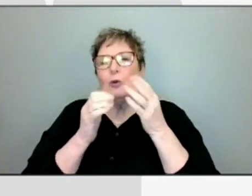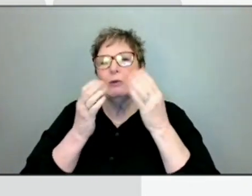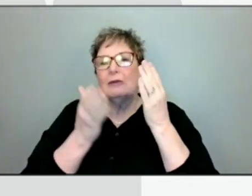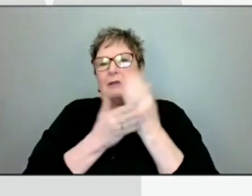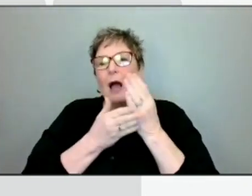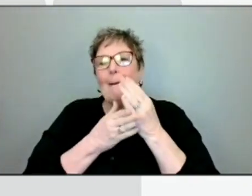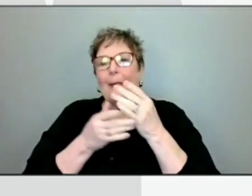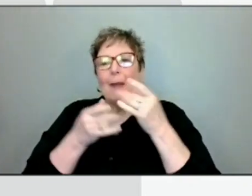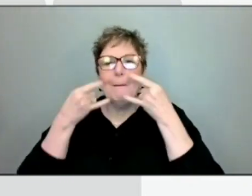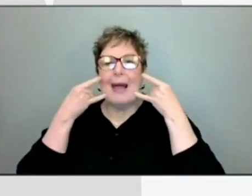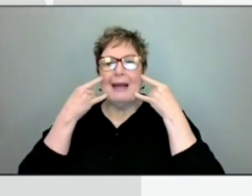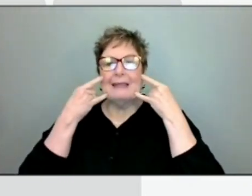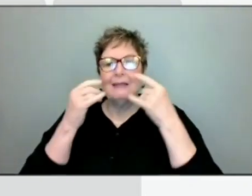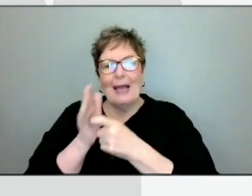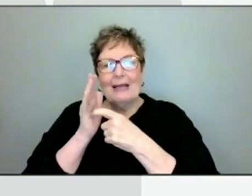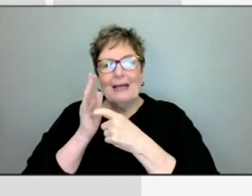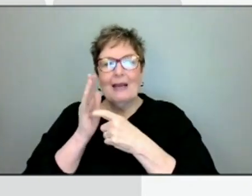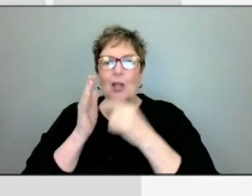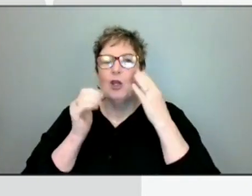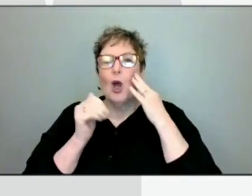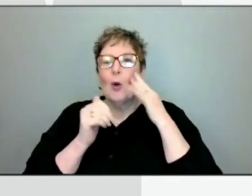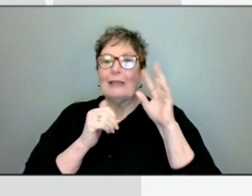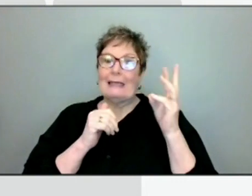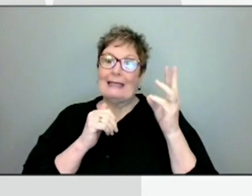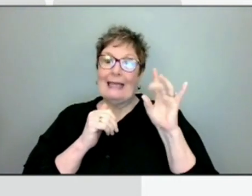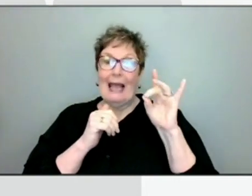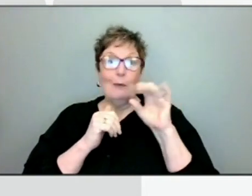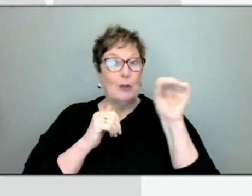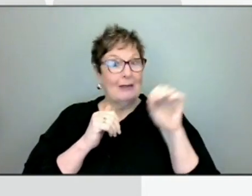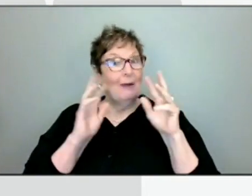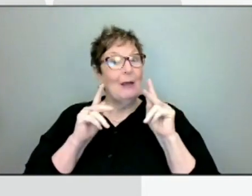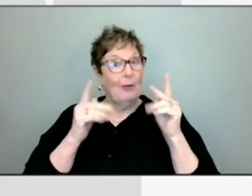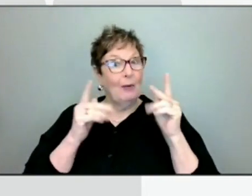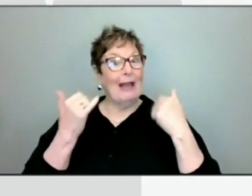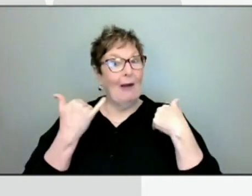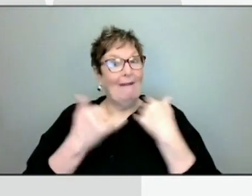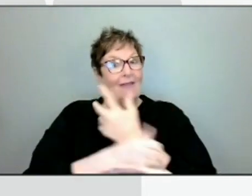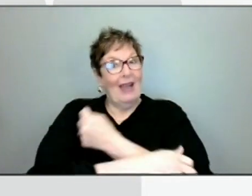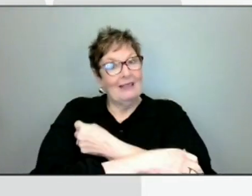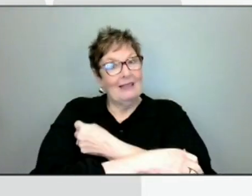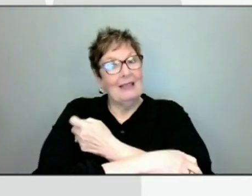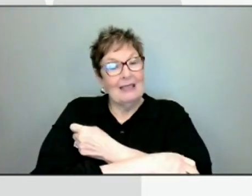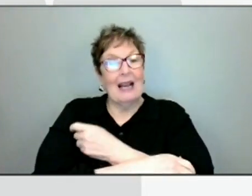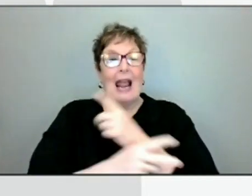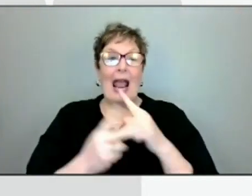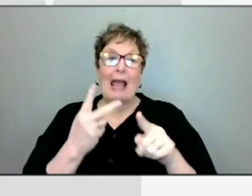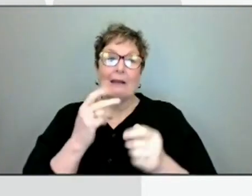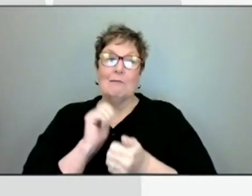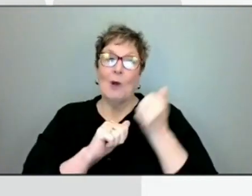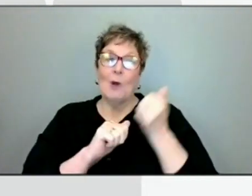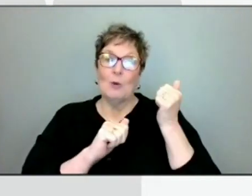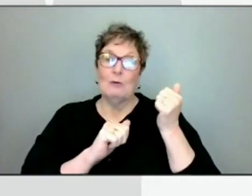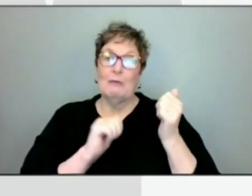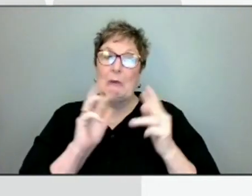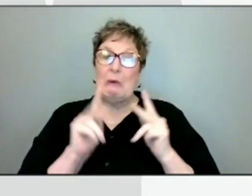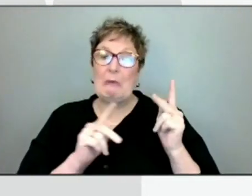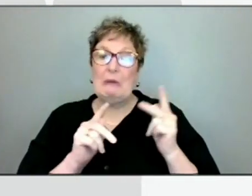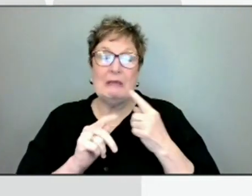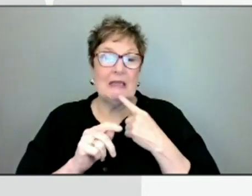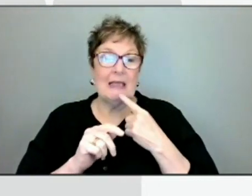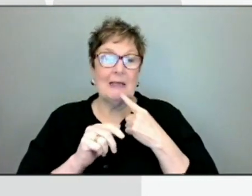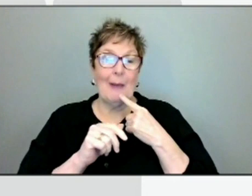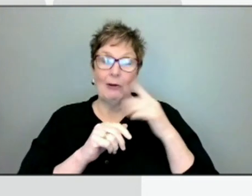the fact that 68% of those eligible have been vaccinated now? And by most accounts, 2